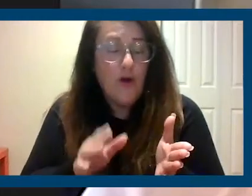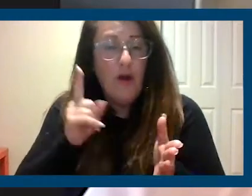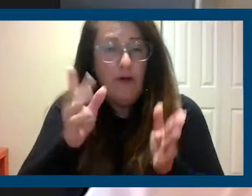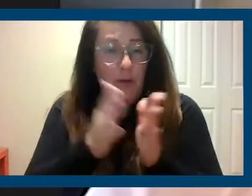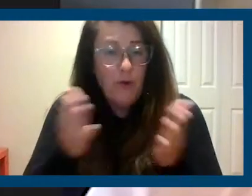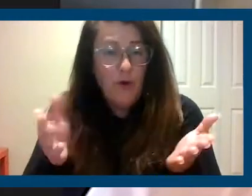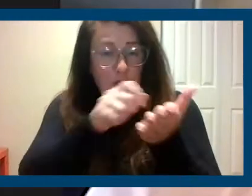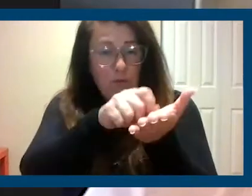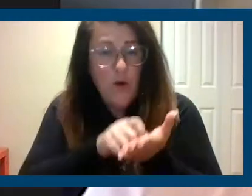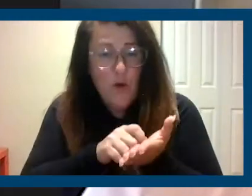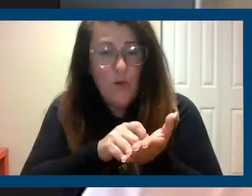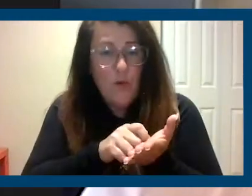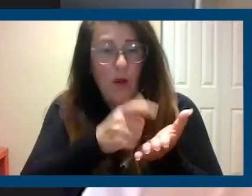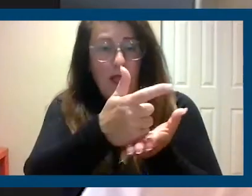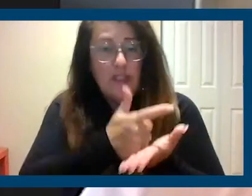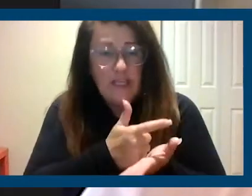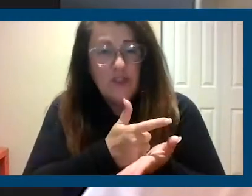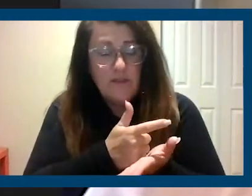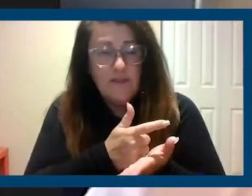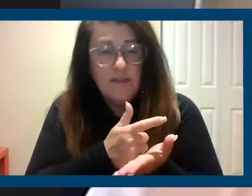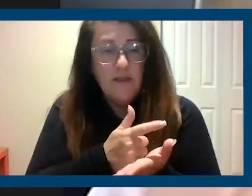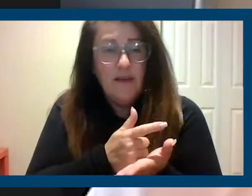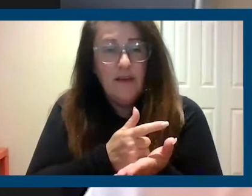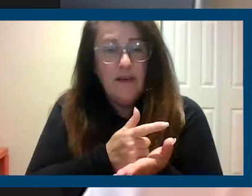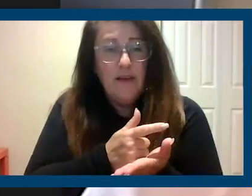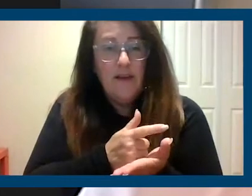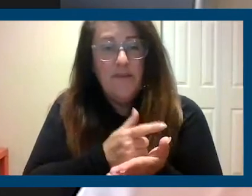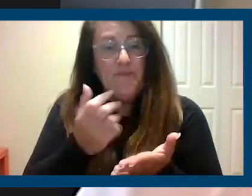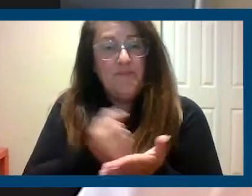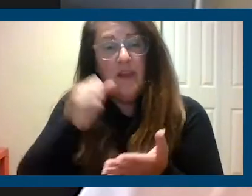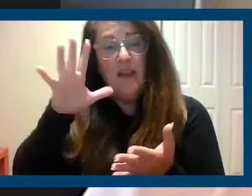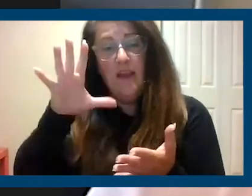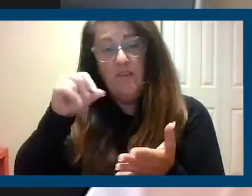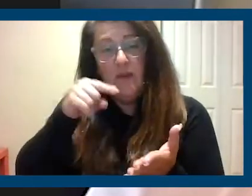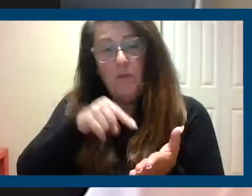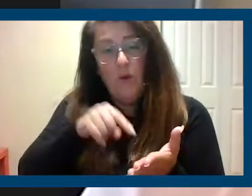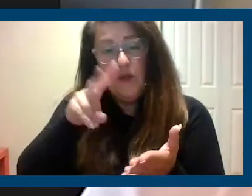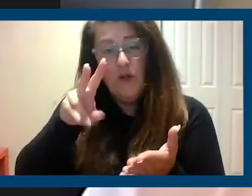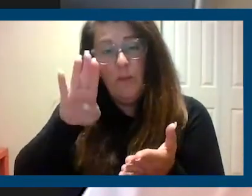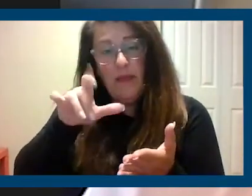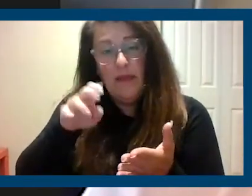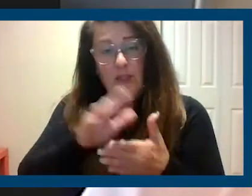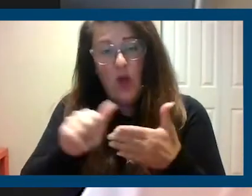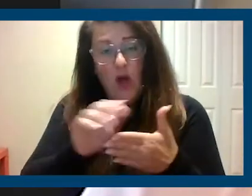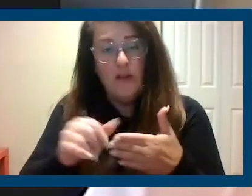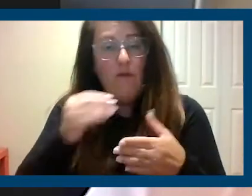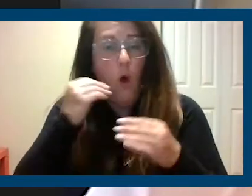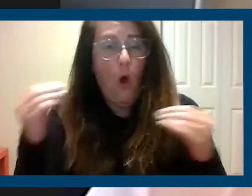Place Like Home, uh, legislation, which became top two, which put $2.2 billion into homelessness. His district